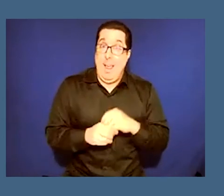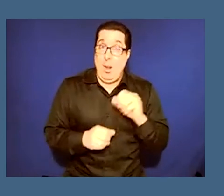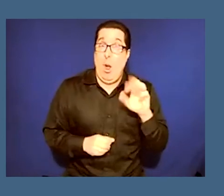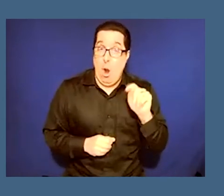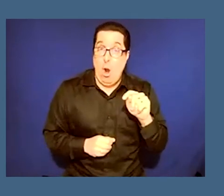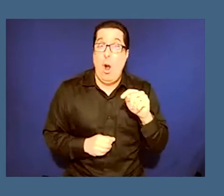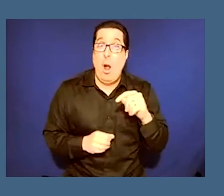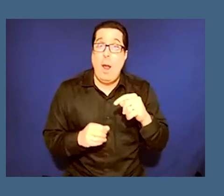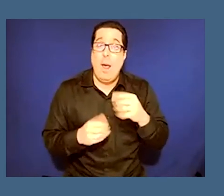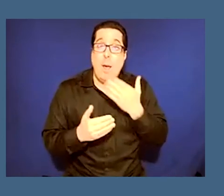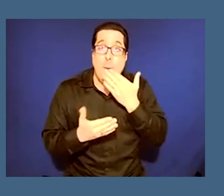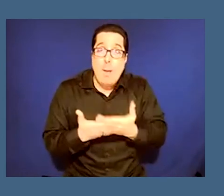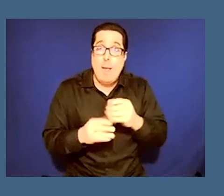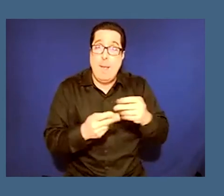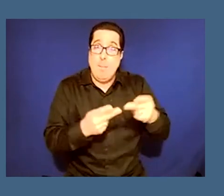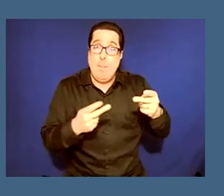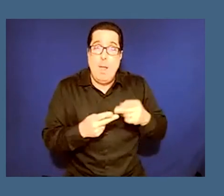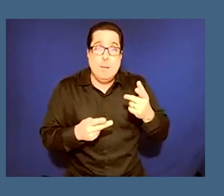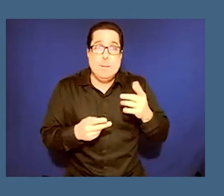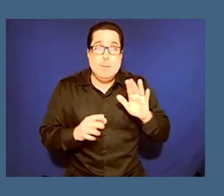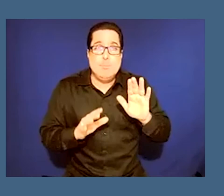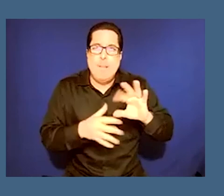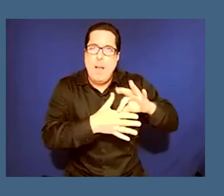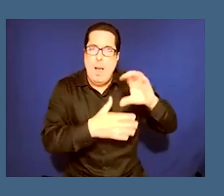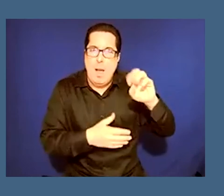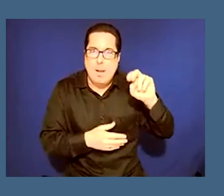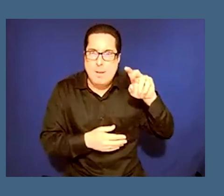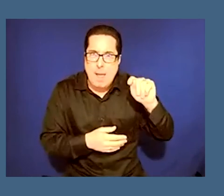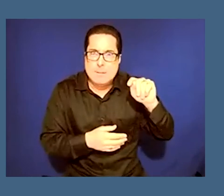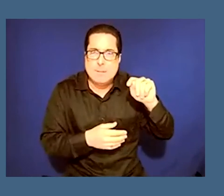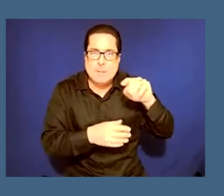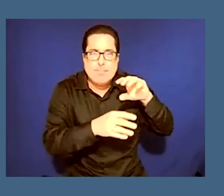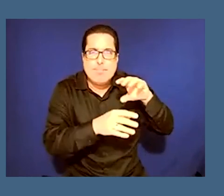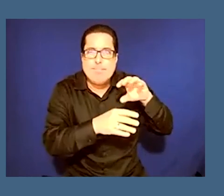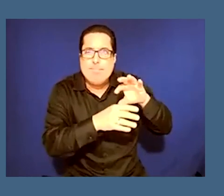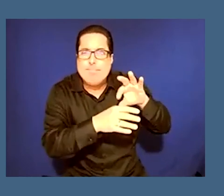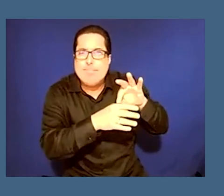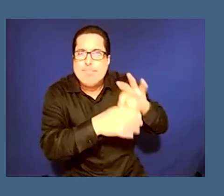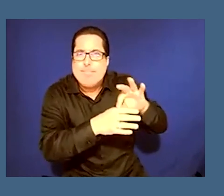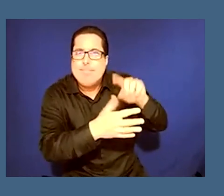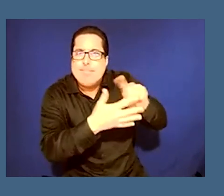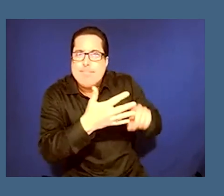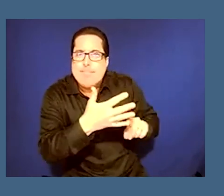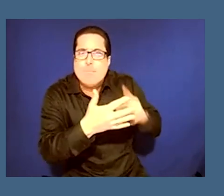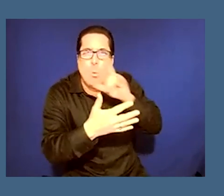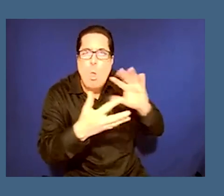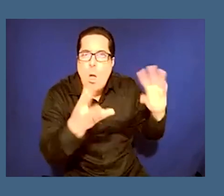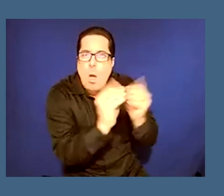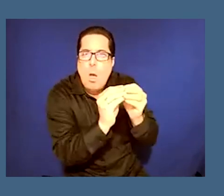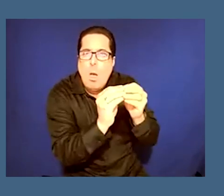very complex processes can take place um especially if we're talking about the the various traumas or